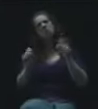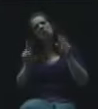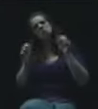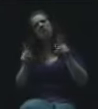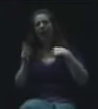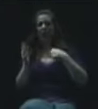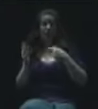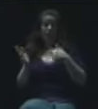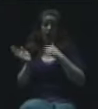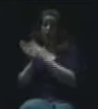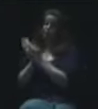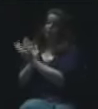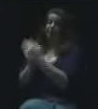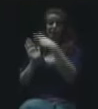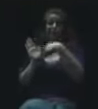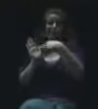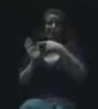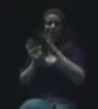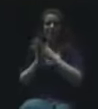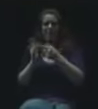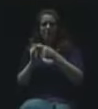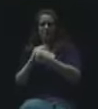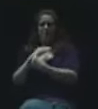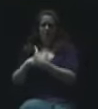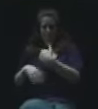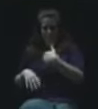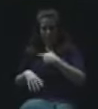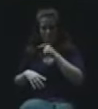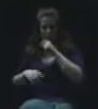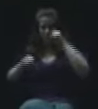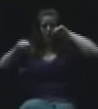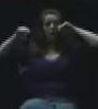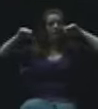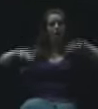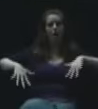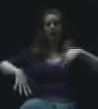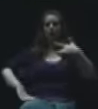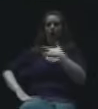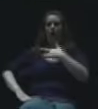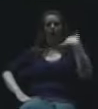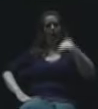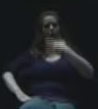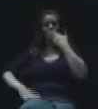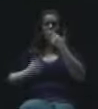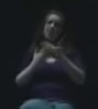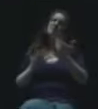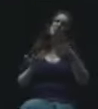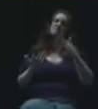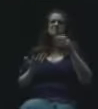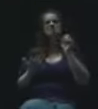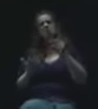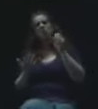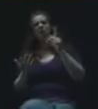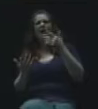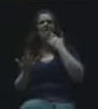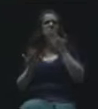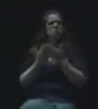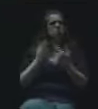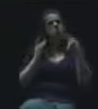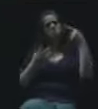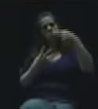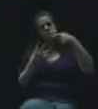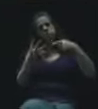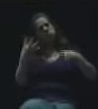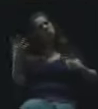the book, it wasn't like earth shattering, it wasn't great, it was, you know, it was pretty good. It had some great points, and